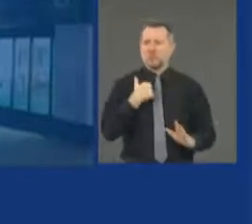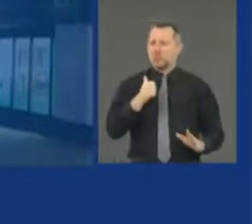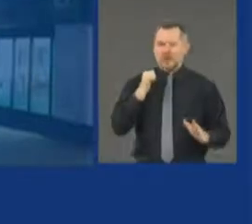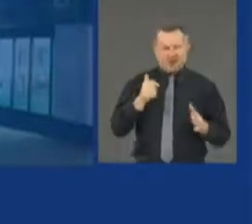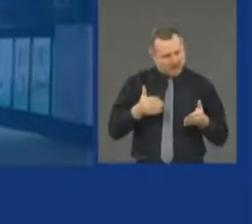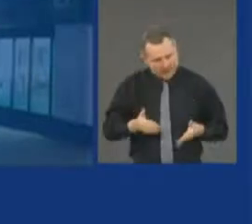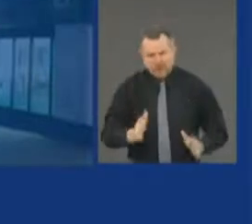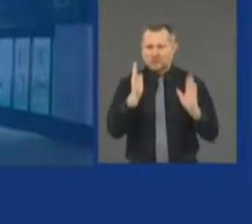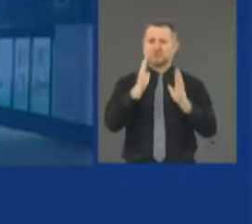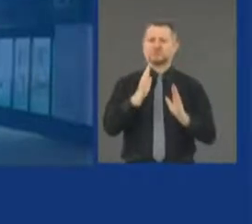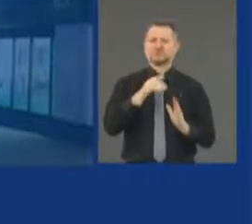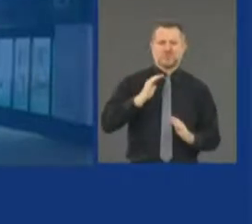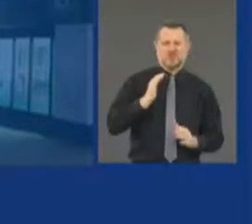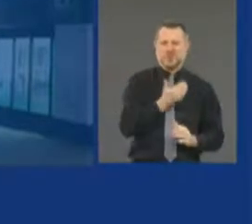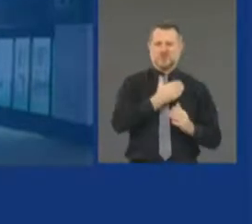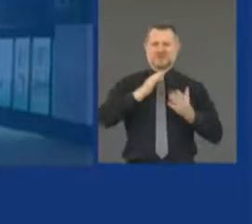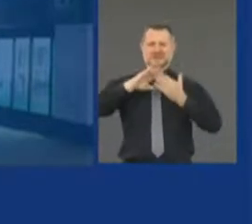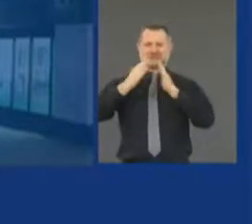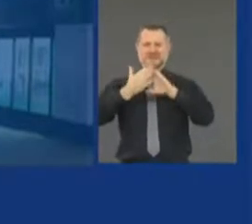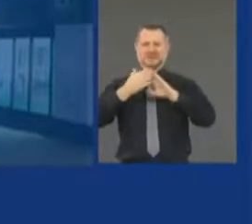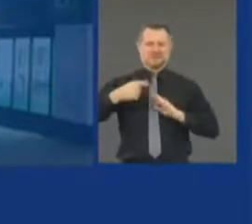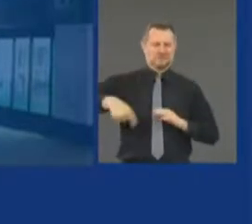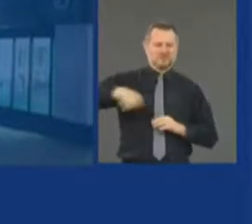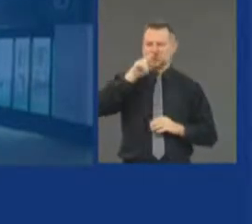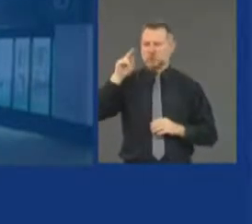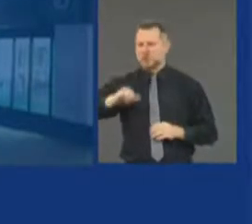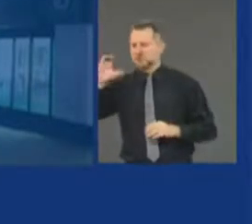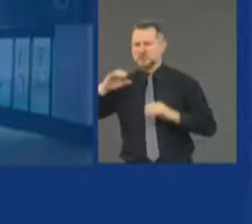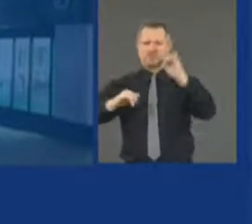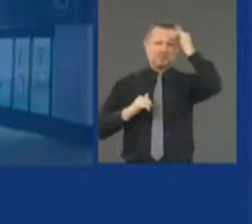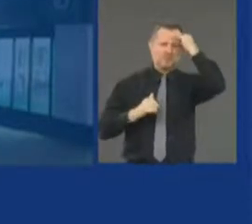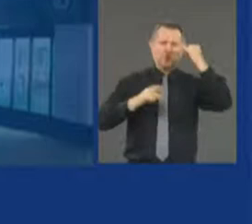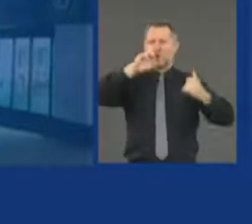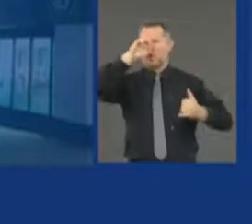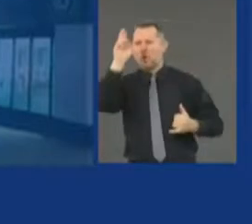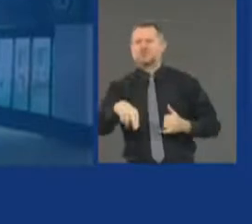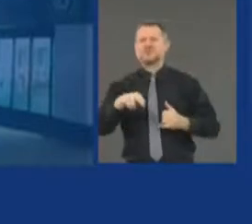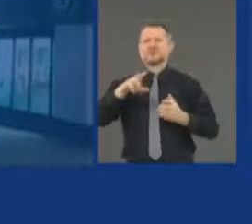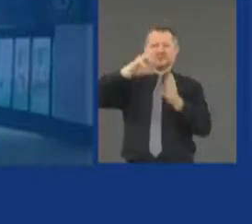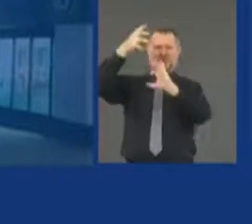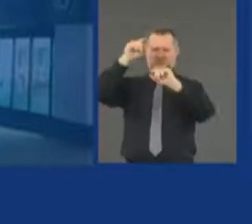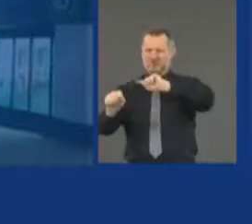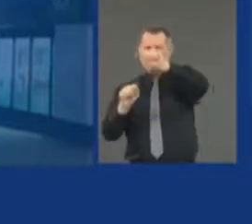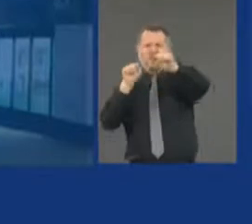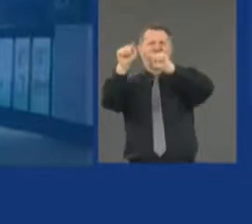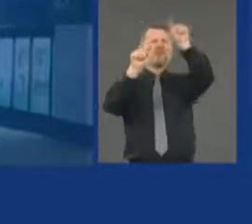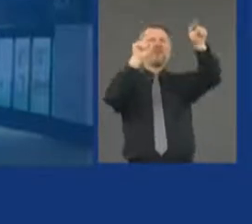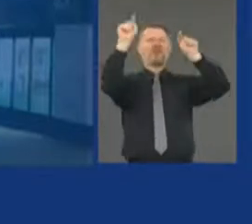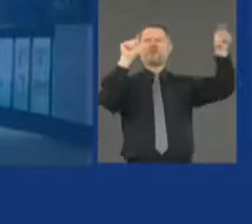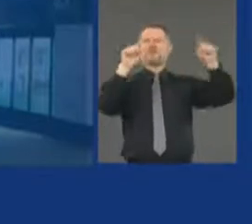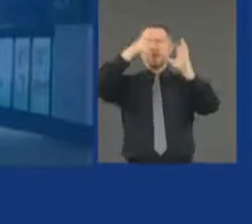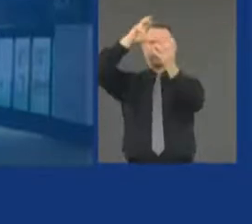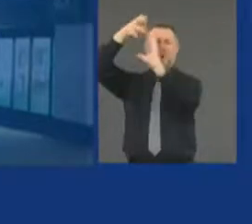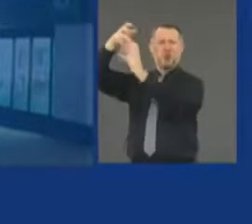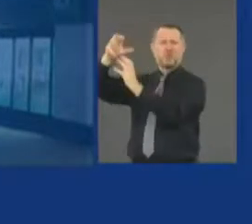state to be in chaos, period. Public safety is rule one.